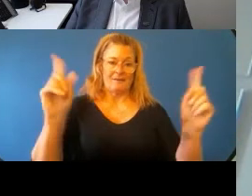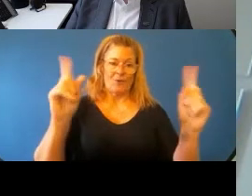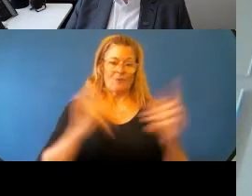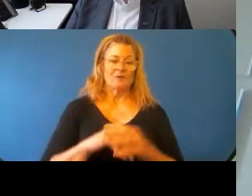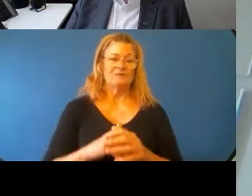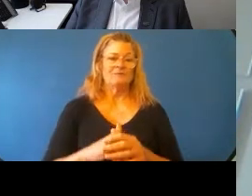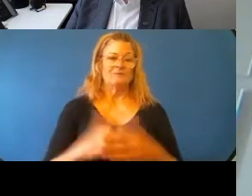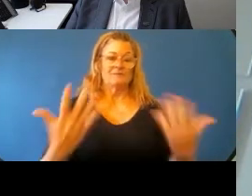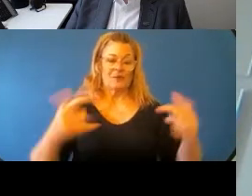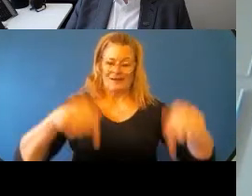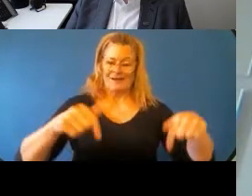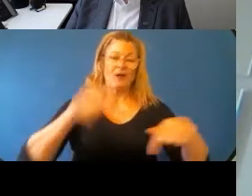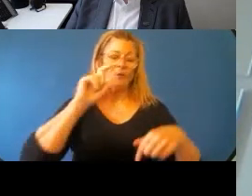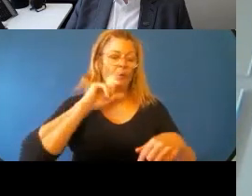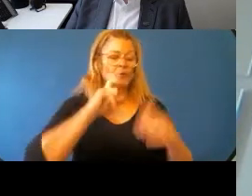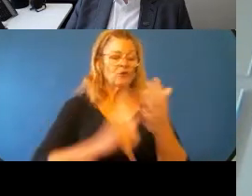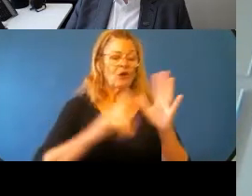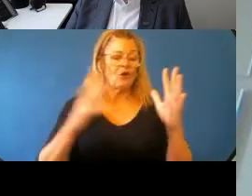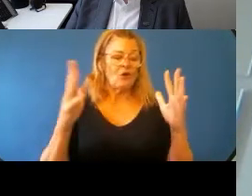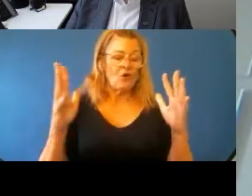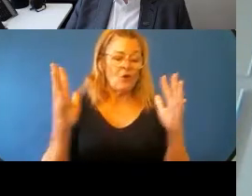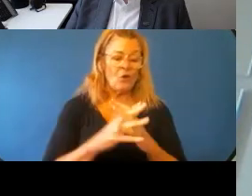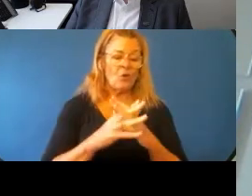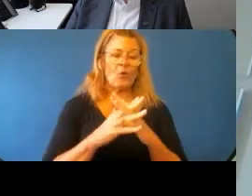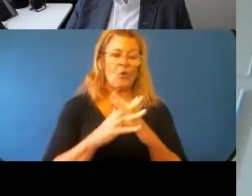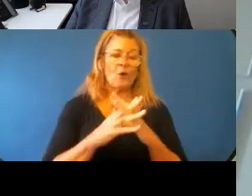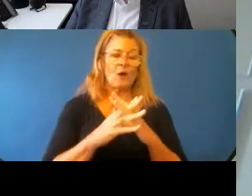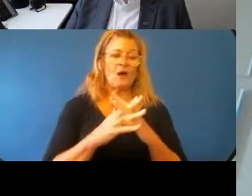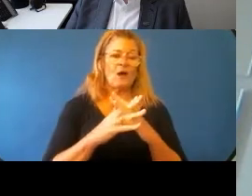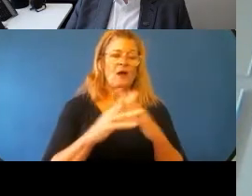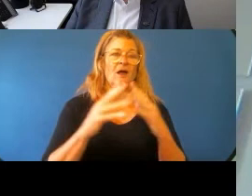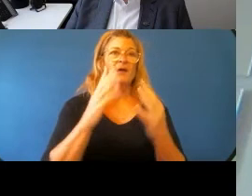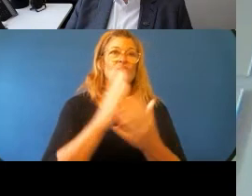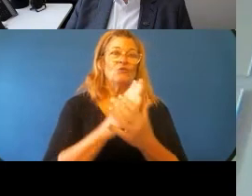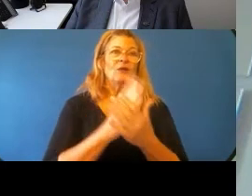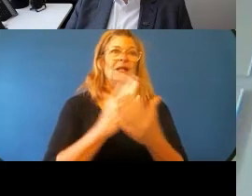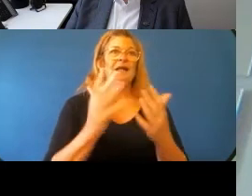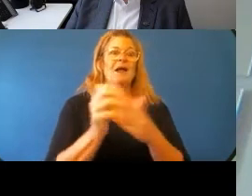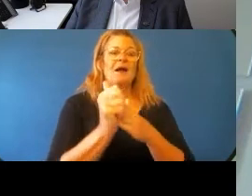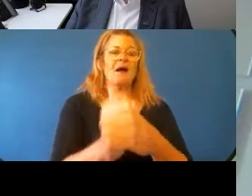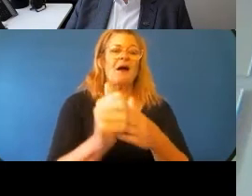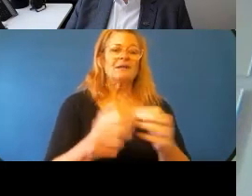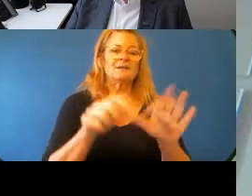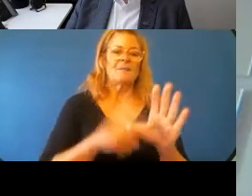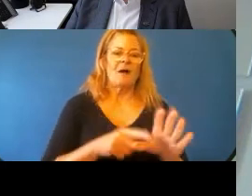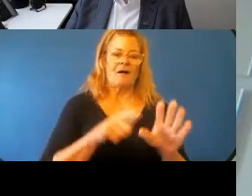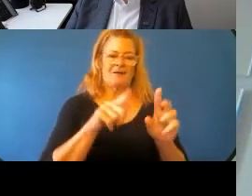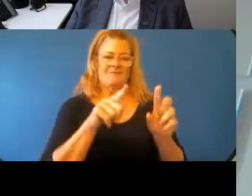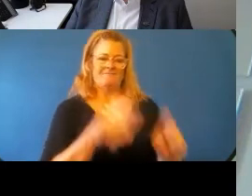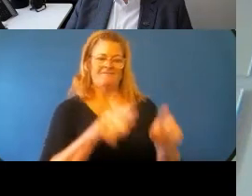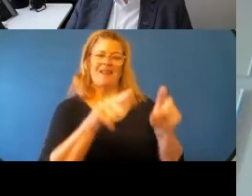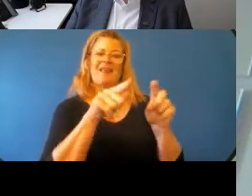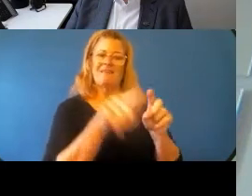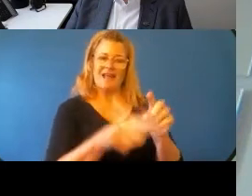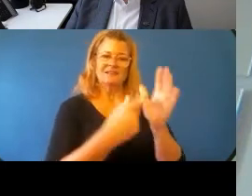is still very much driven by the framing of water as a resource. And so it's about how do we allocate this resource? How do we get